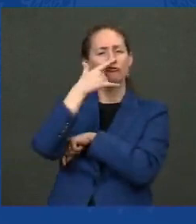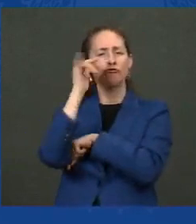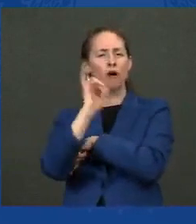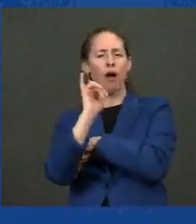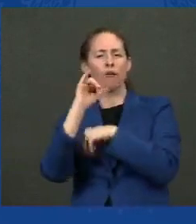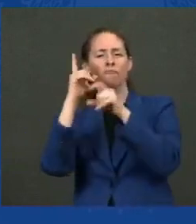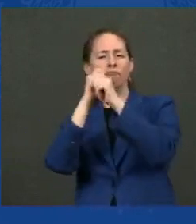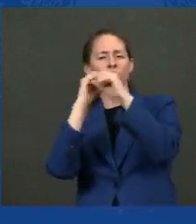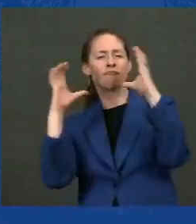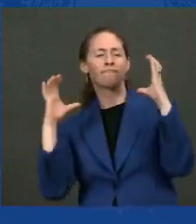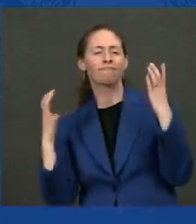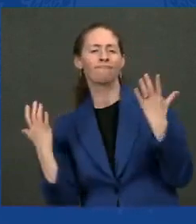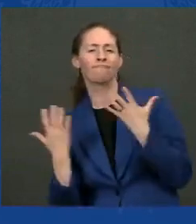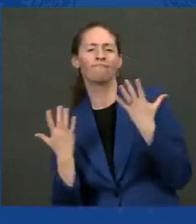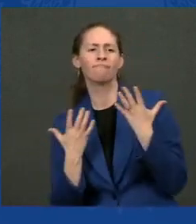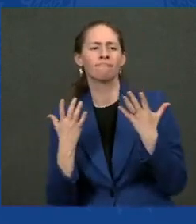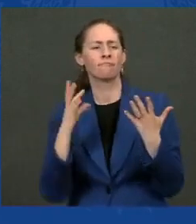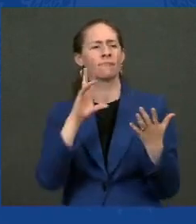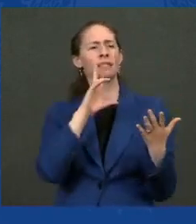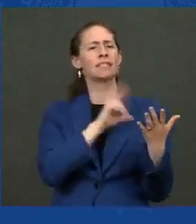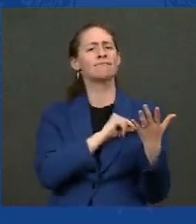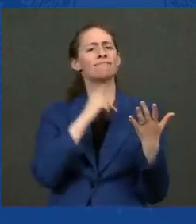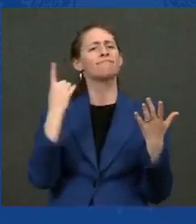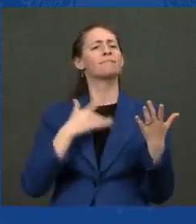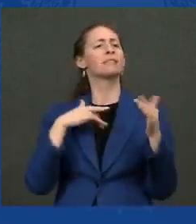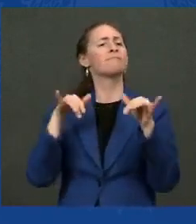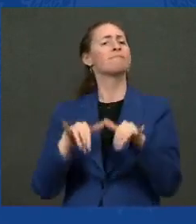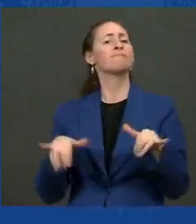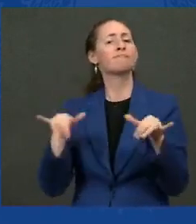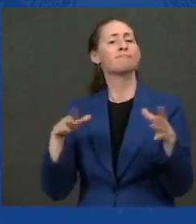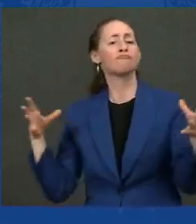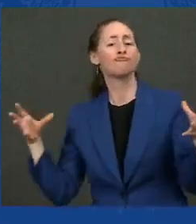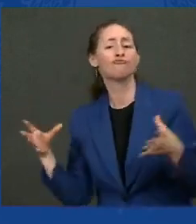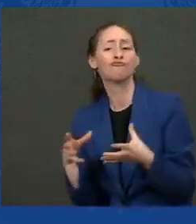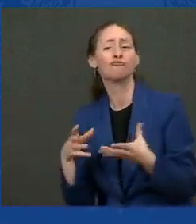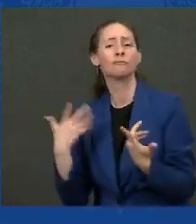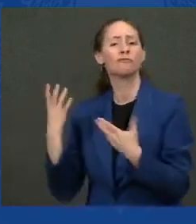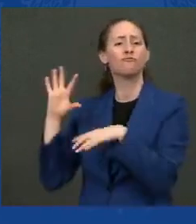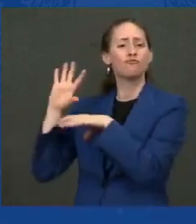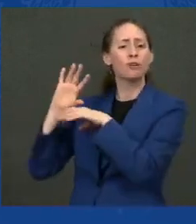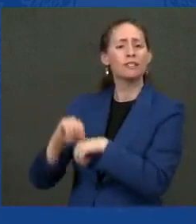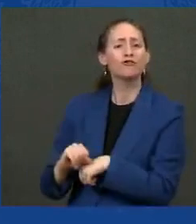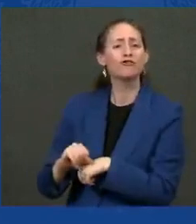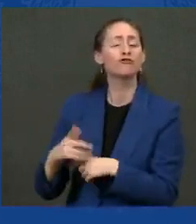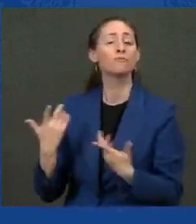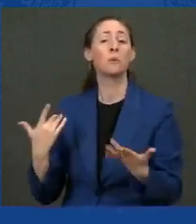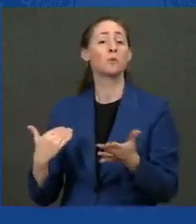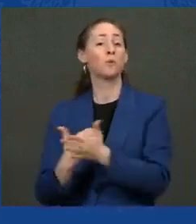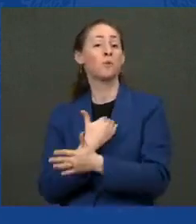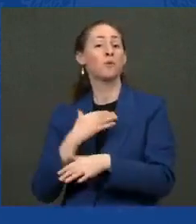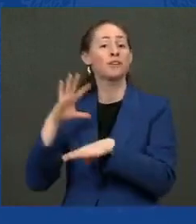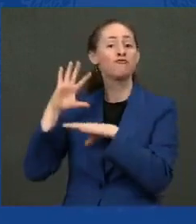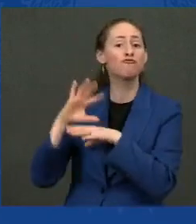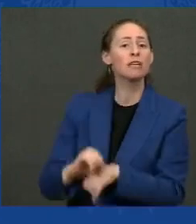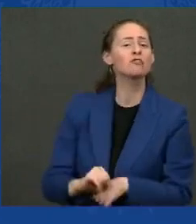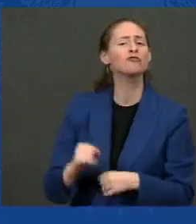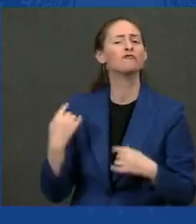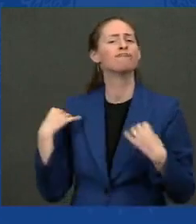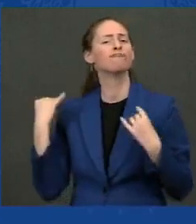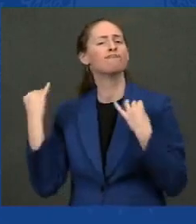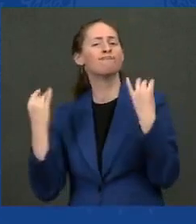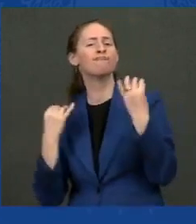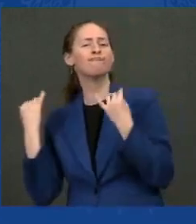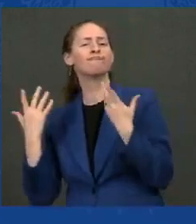maintain traditions to start new traditions to maintain some sense of normalcy and